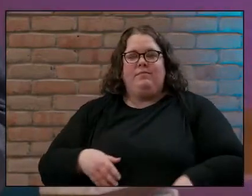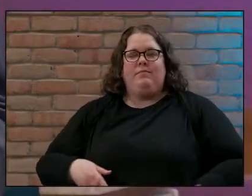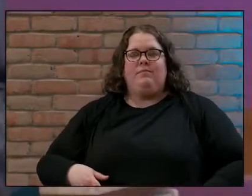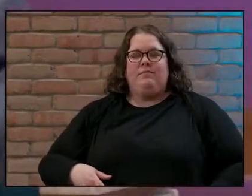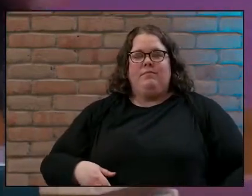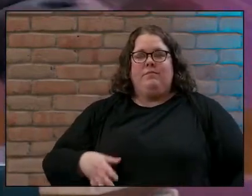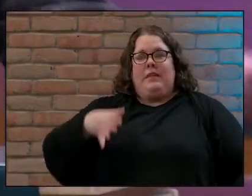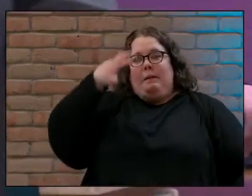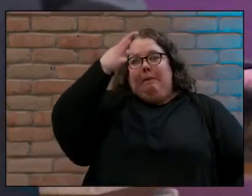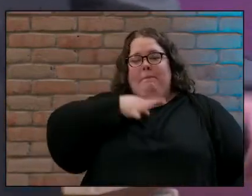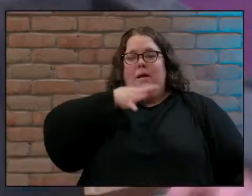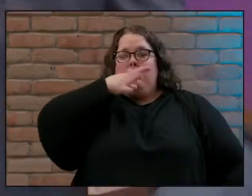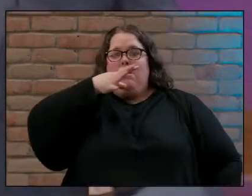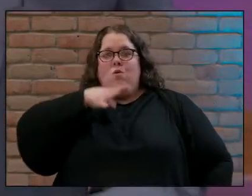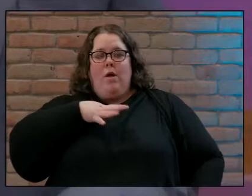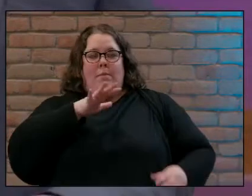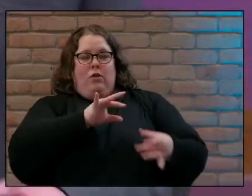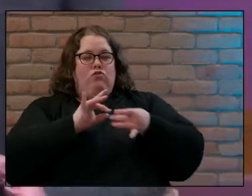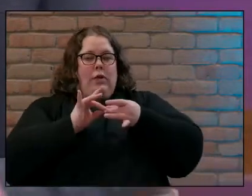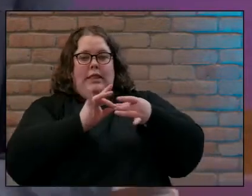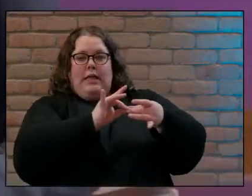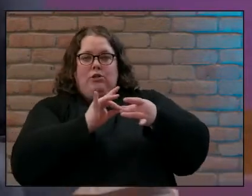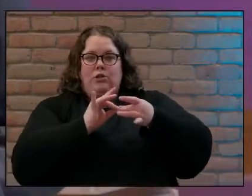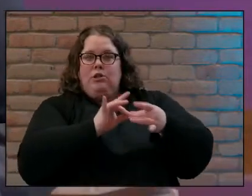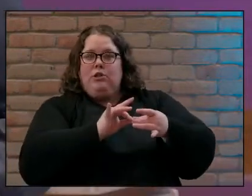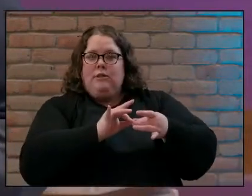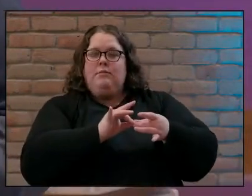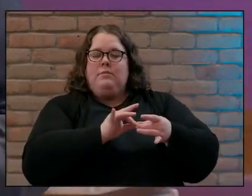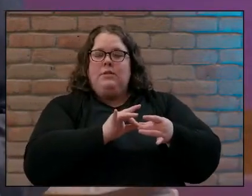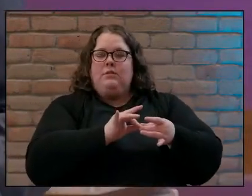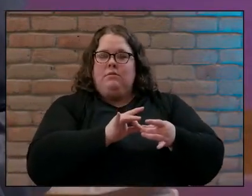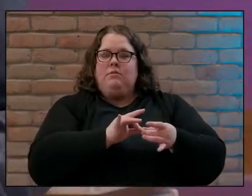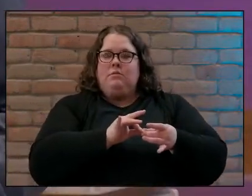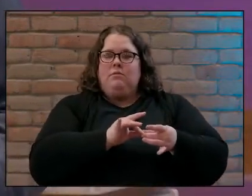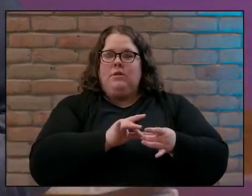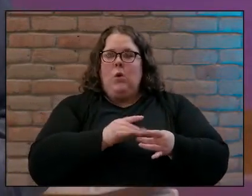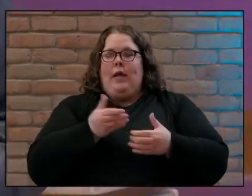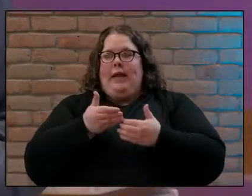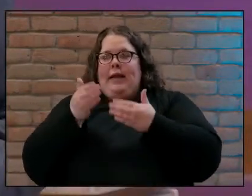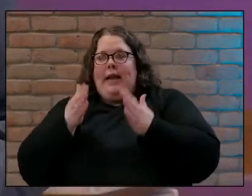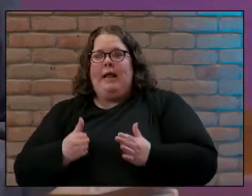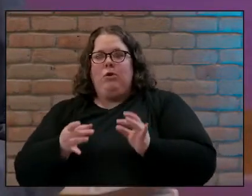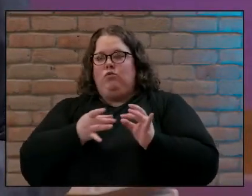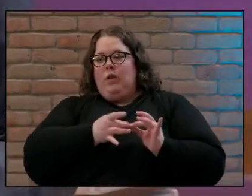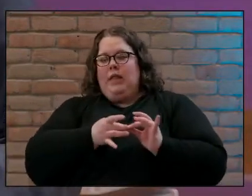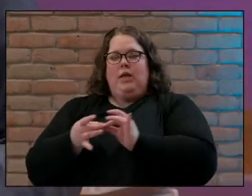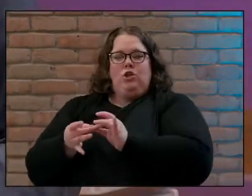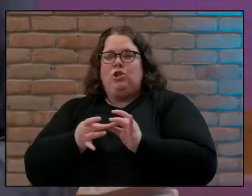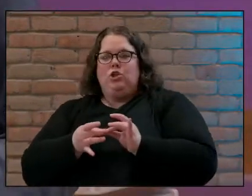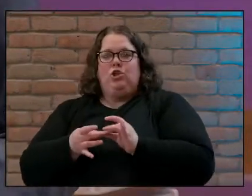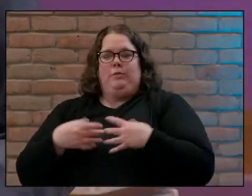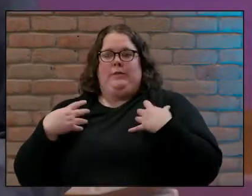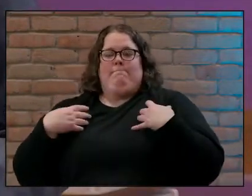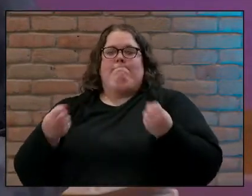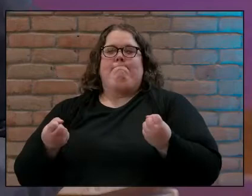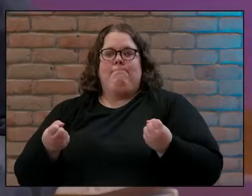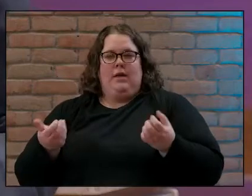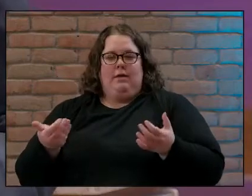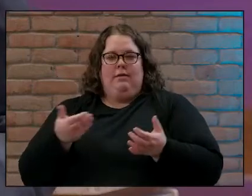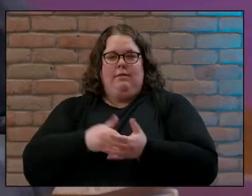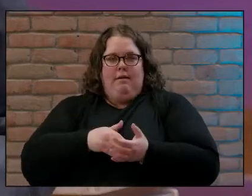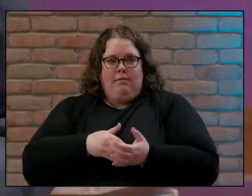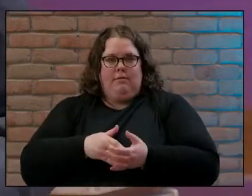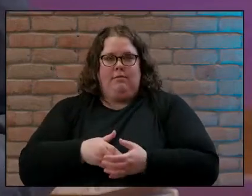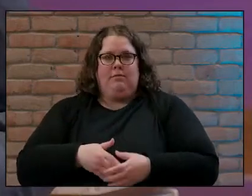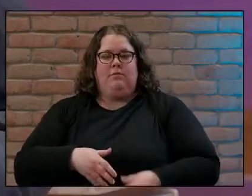and women between husbands and wives between neighbors to return us to our original purpose come